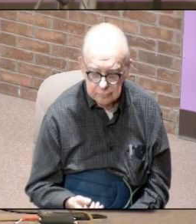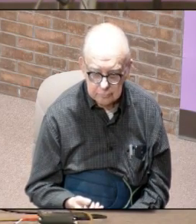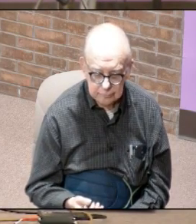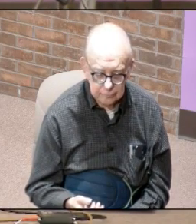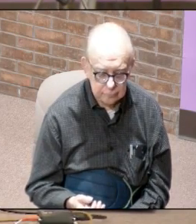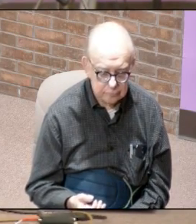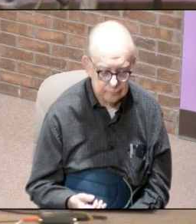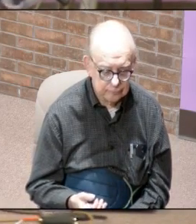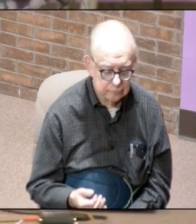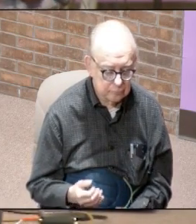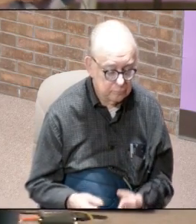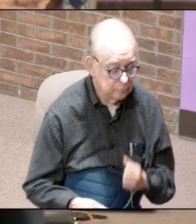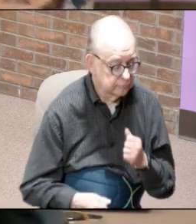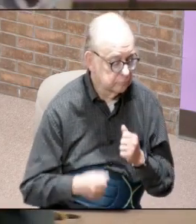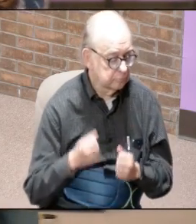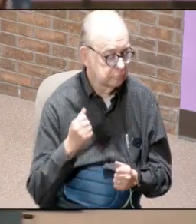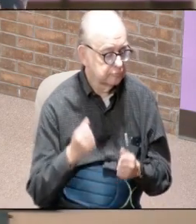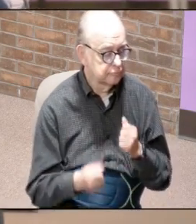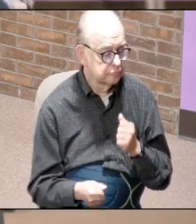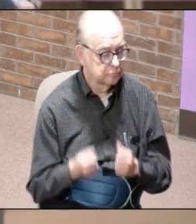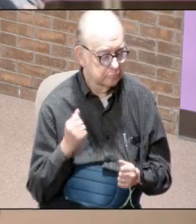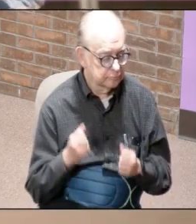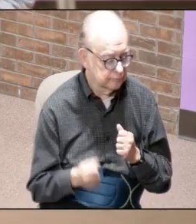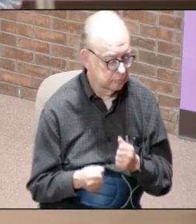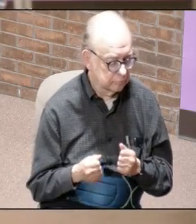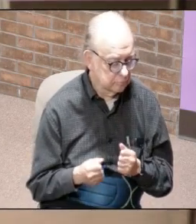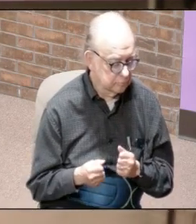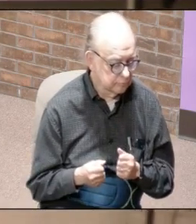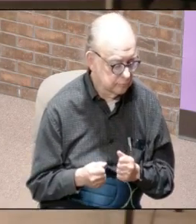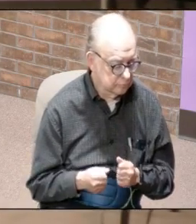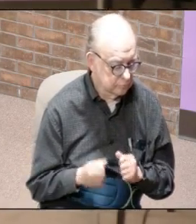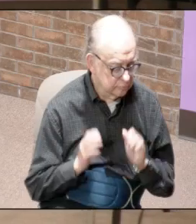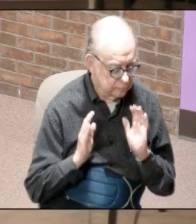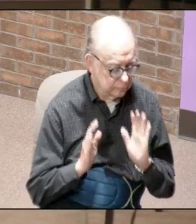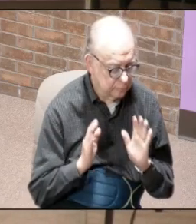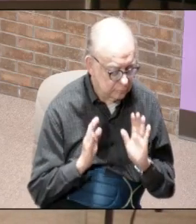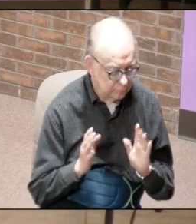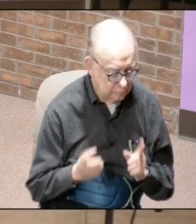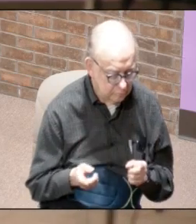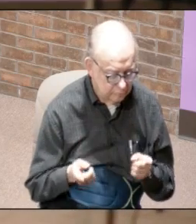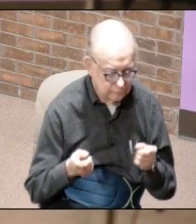the most breathtaking event